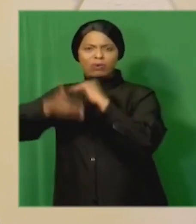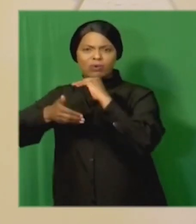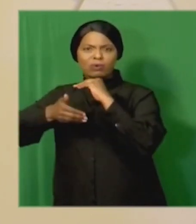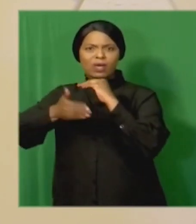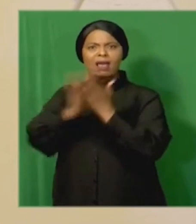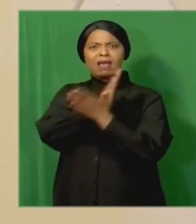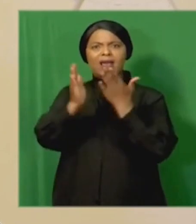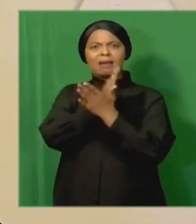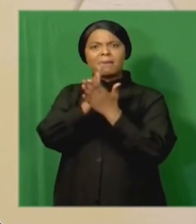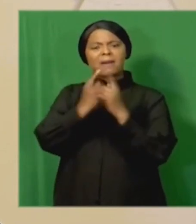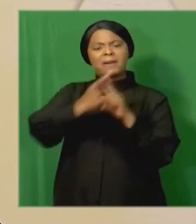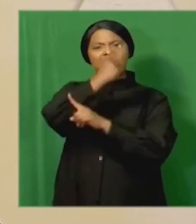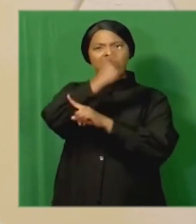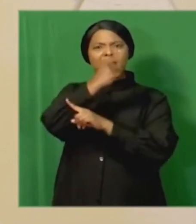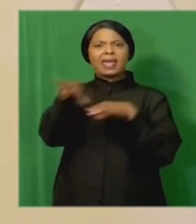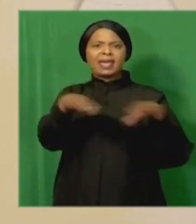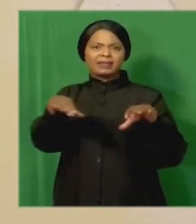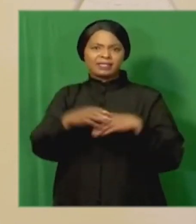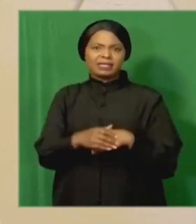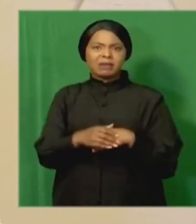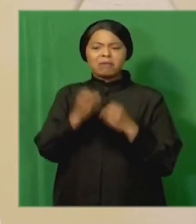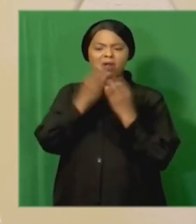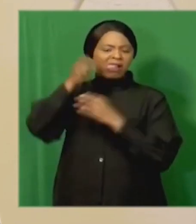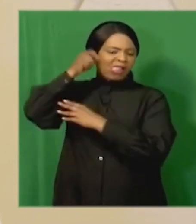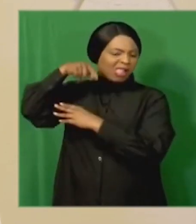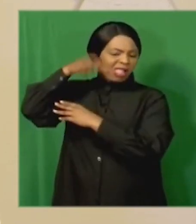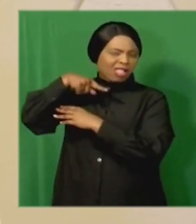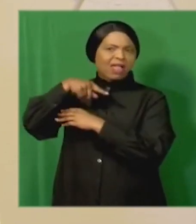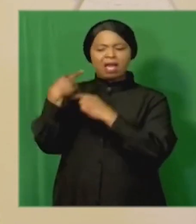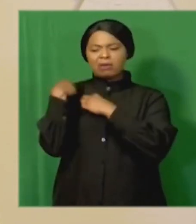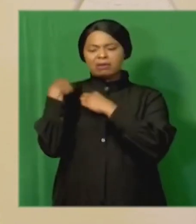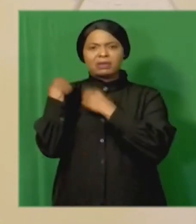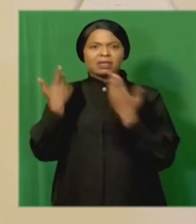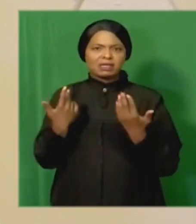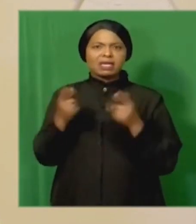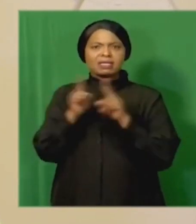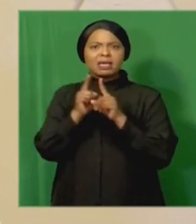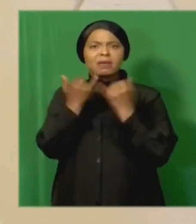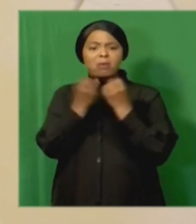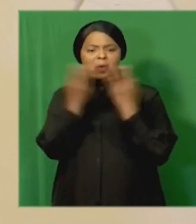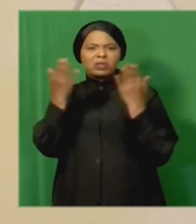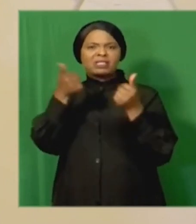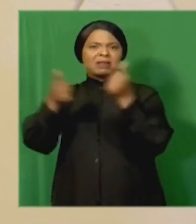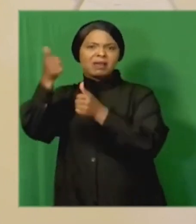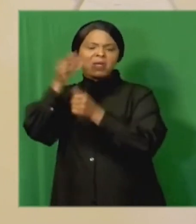activities, avoid accountability, and to disempower opponents.